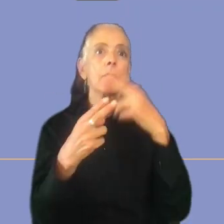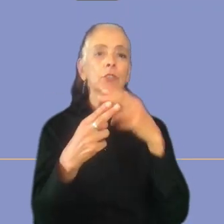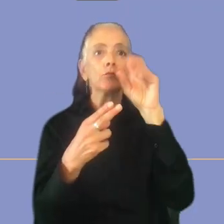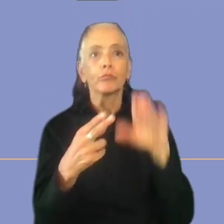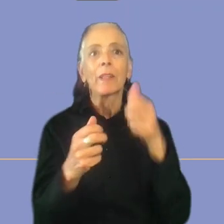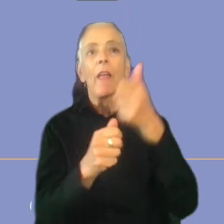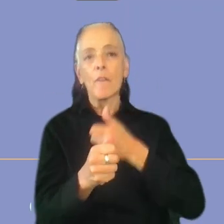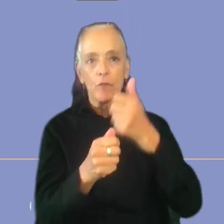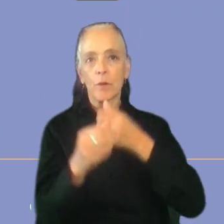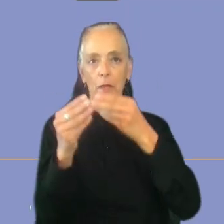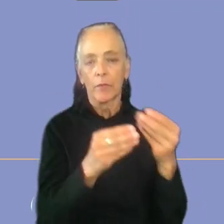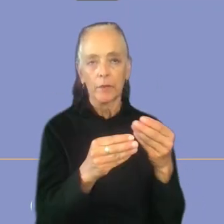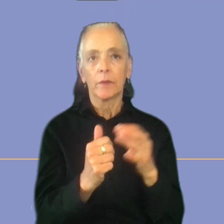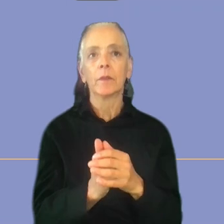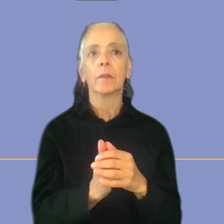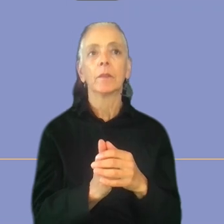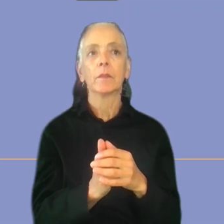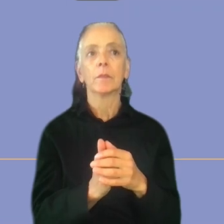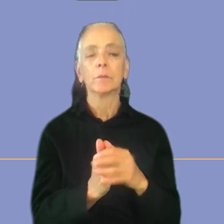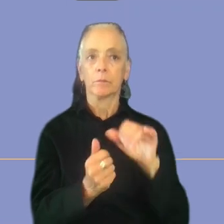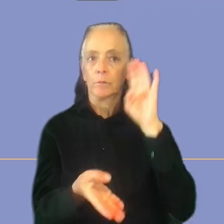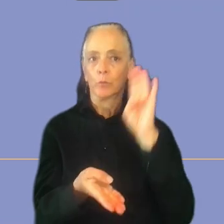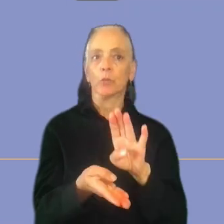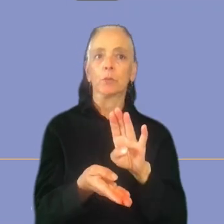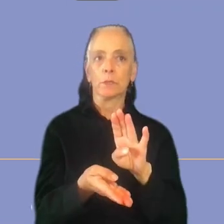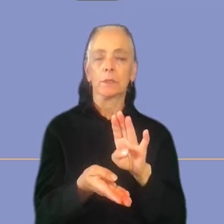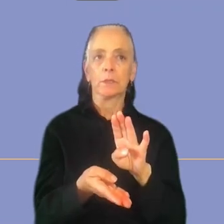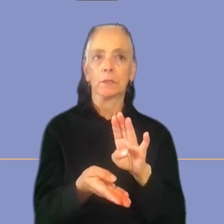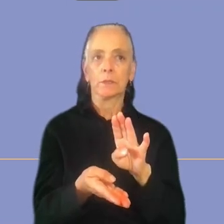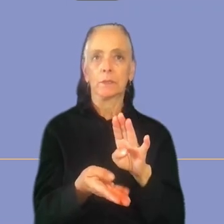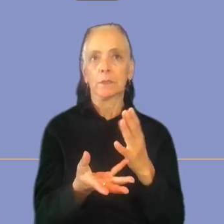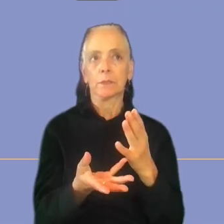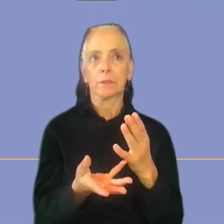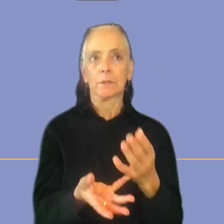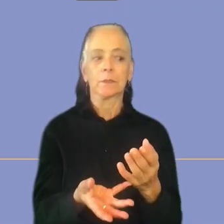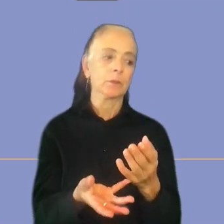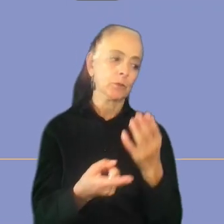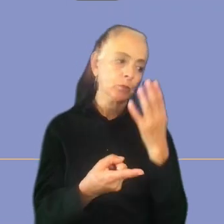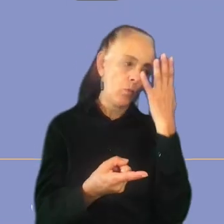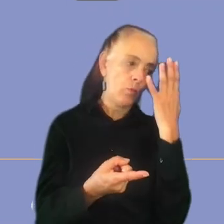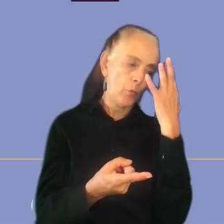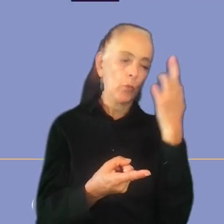So that also reduce the the occurrence of these different methods in the description.